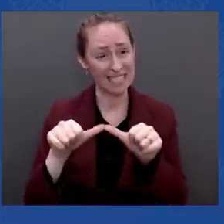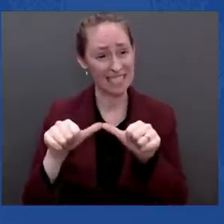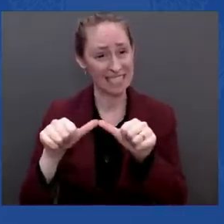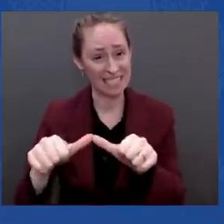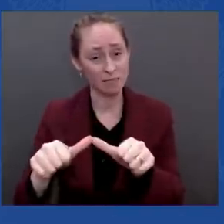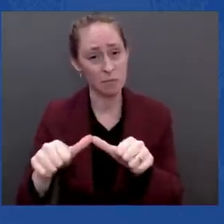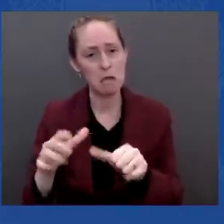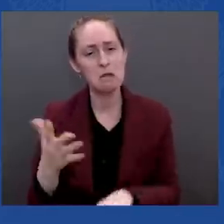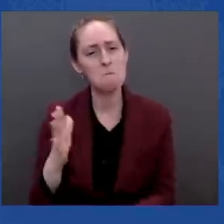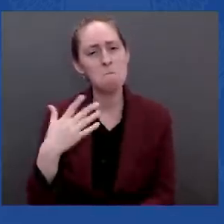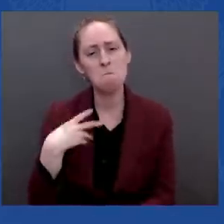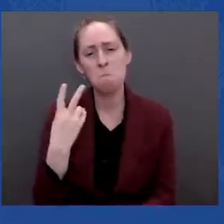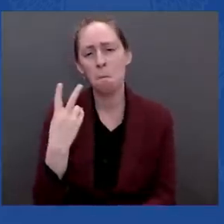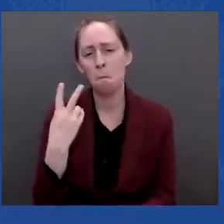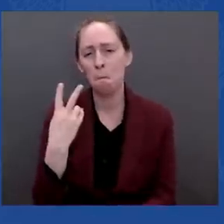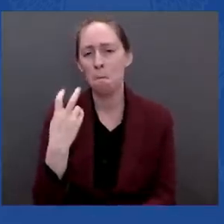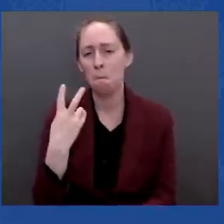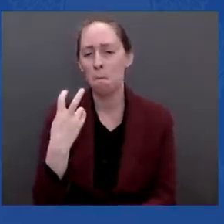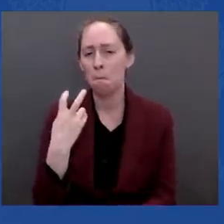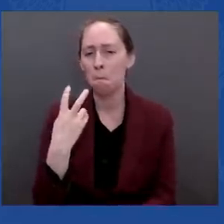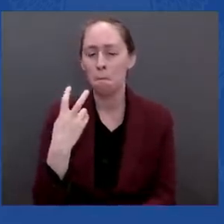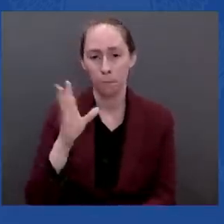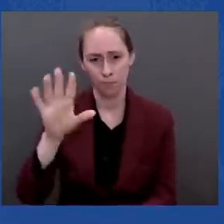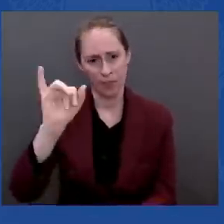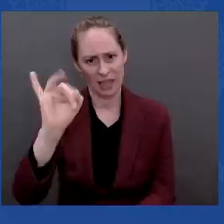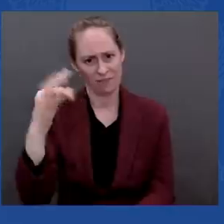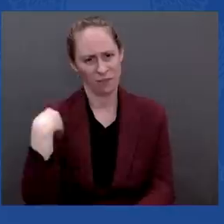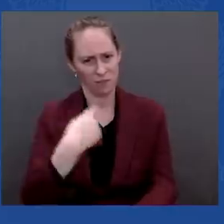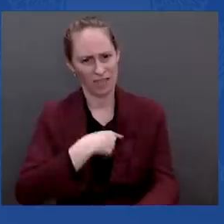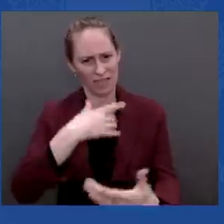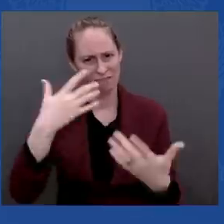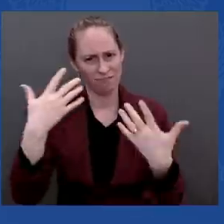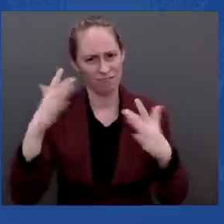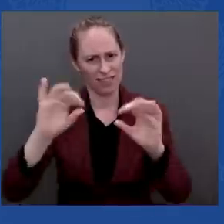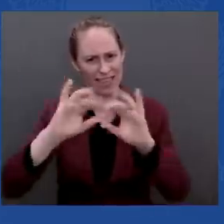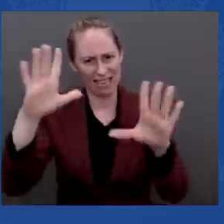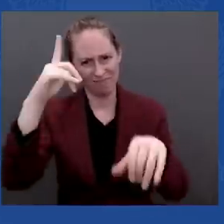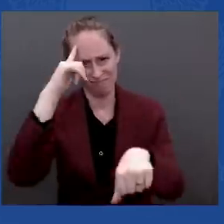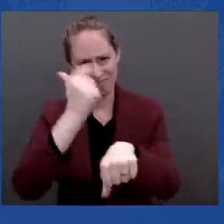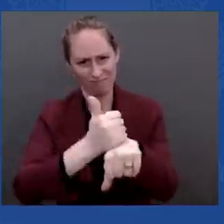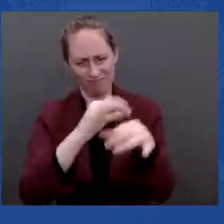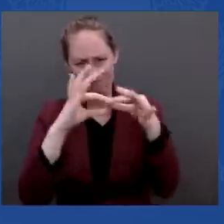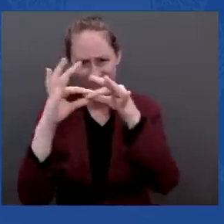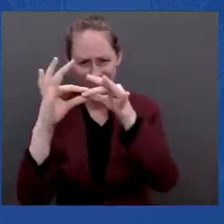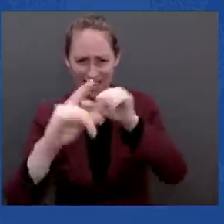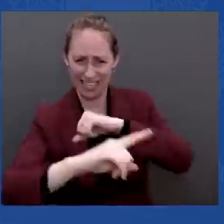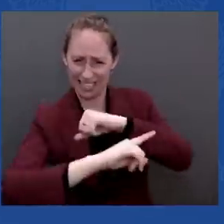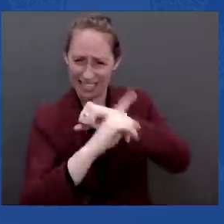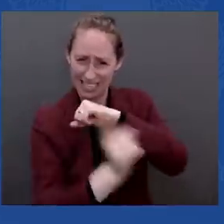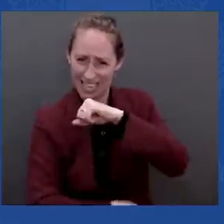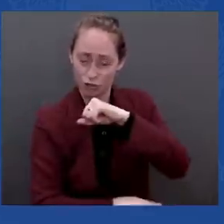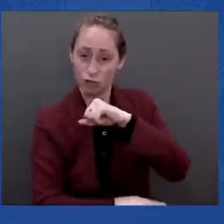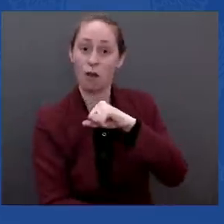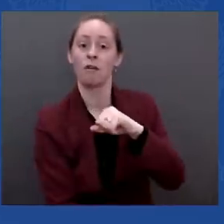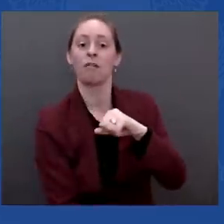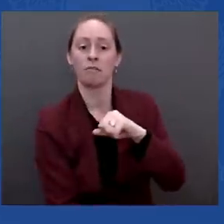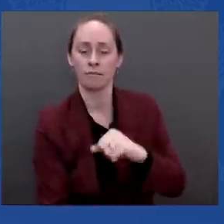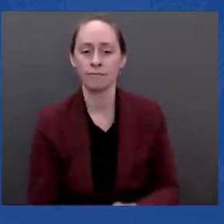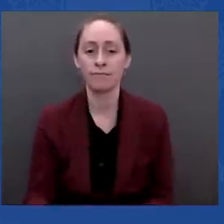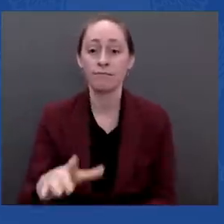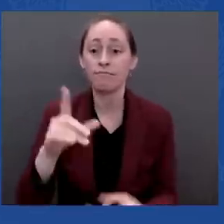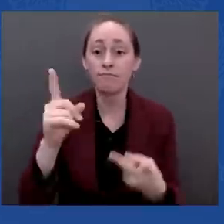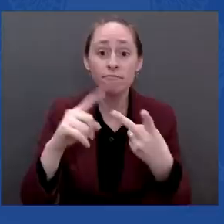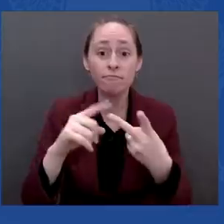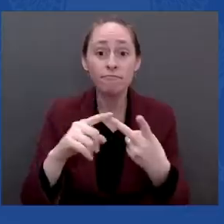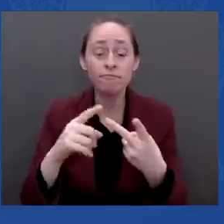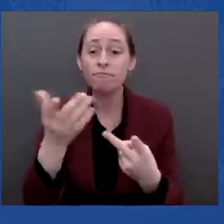imposing the sanctions we're going to impose on Russia, period. What's the next question? I'm sorry. The next question is,